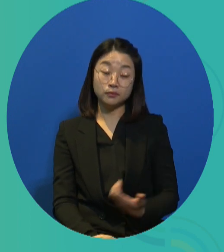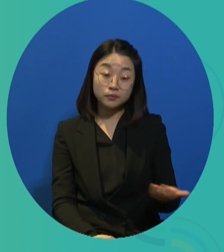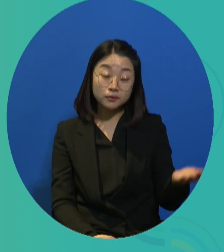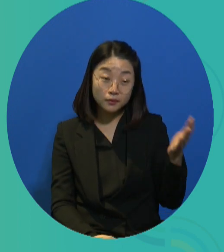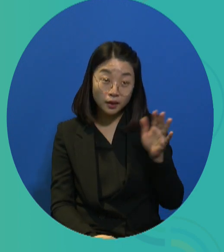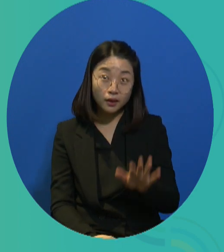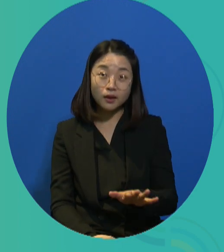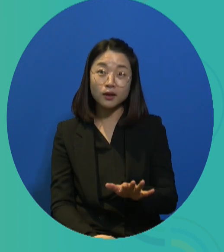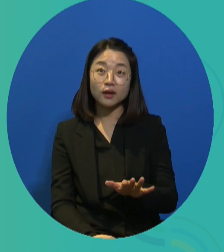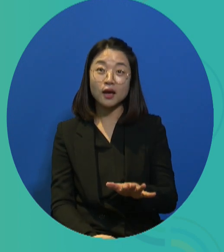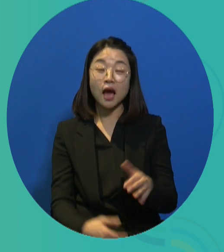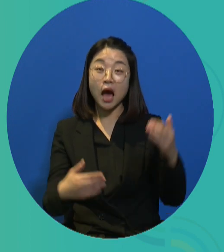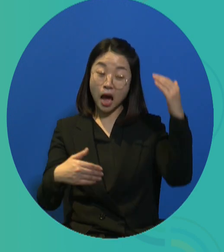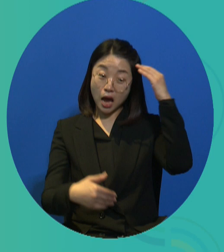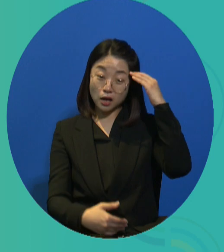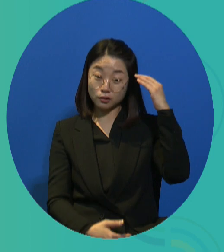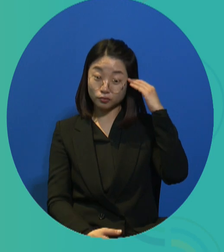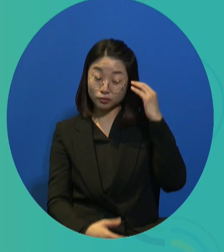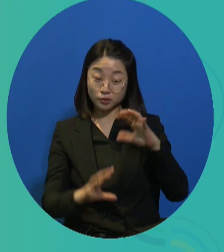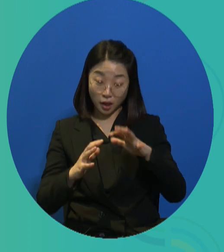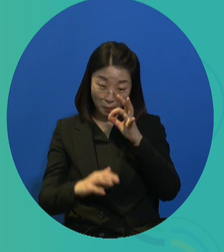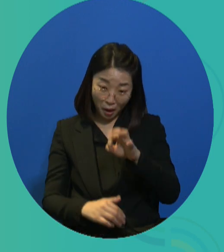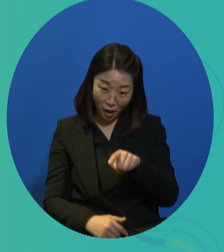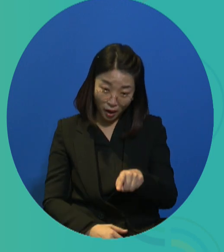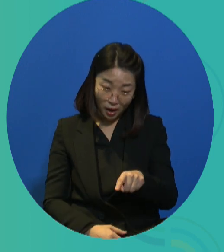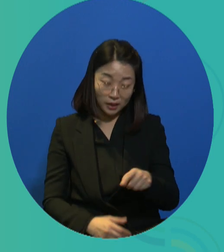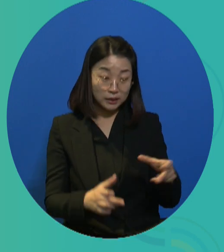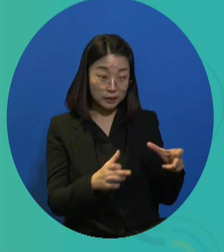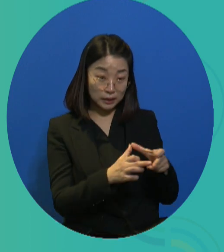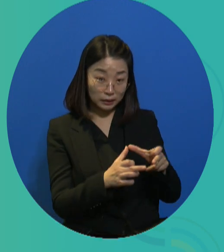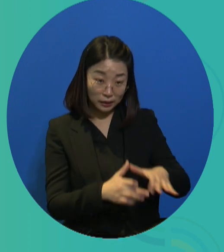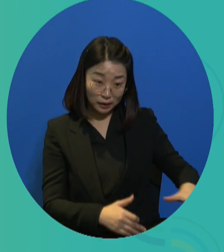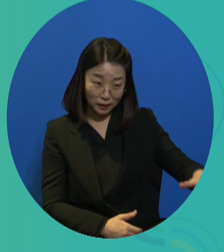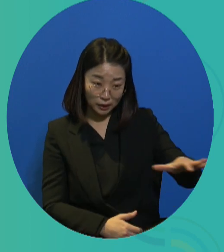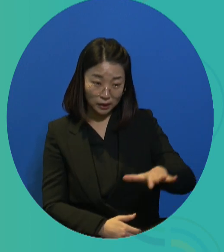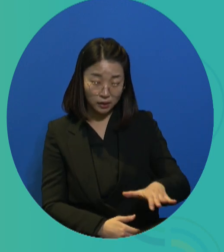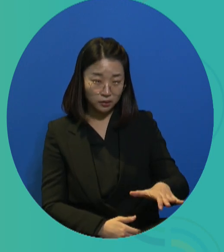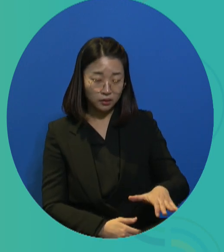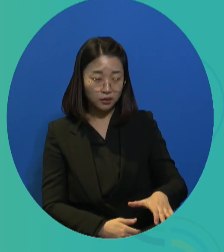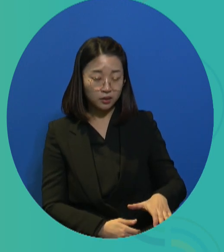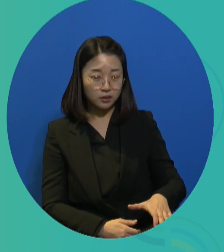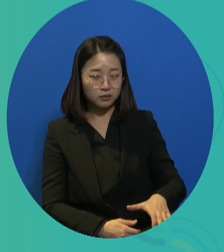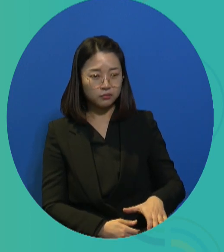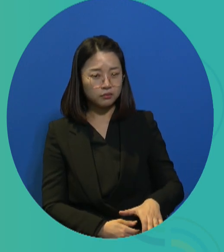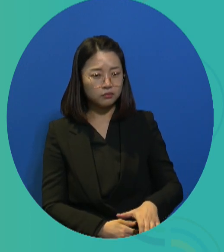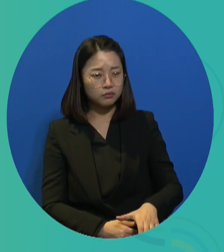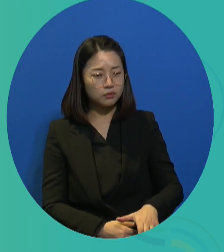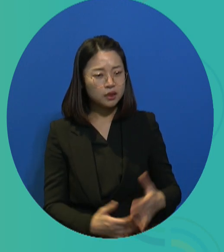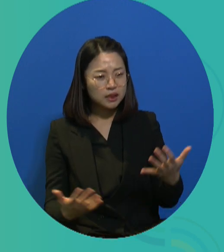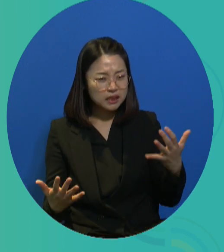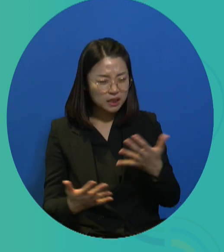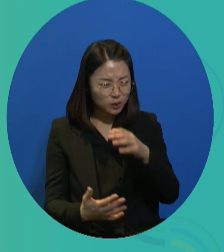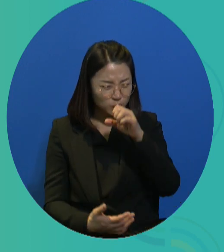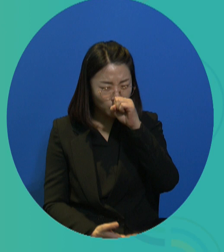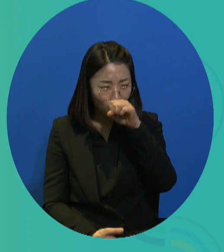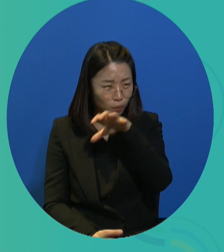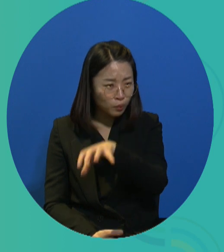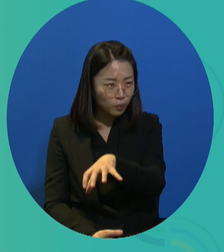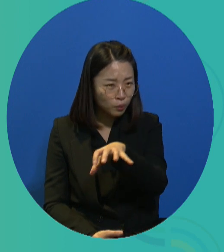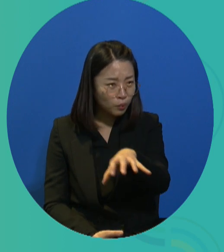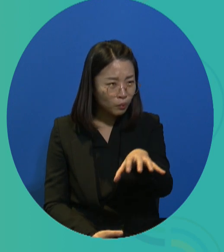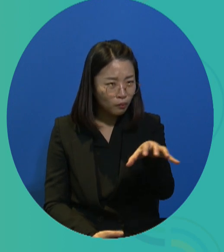However, when we look at the reality in Korea, disability is still considered